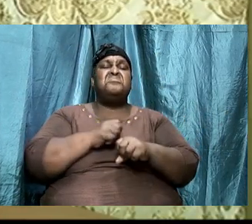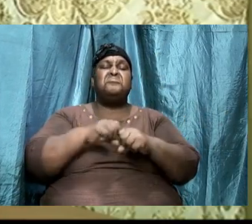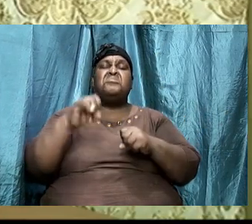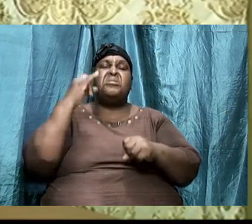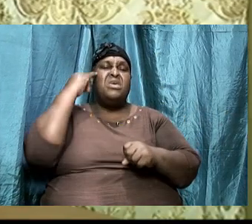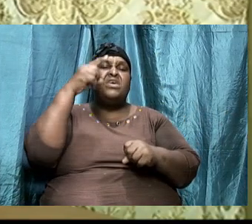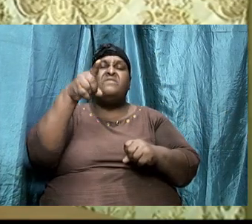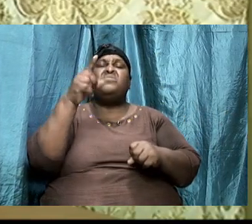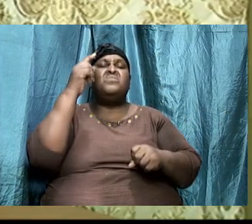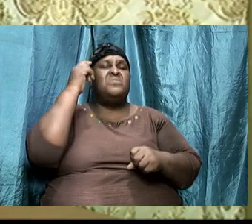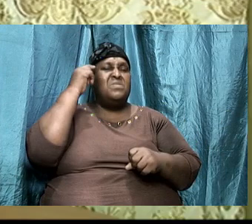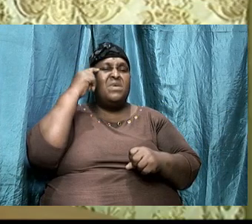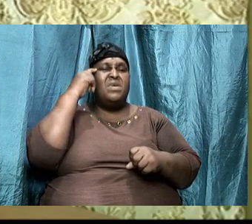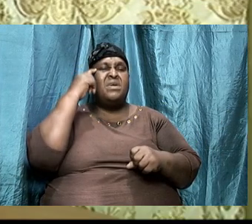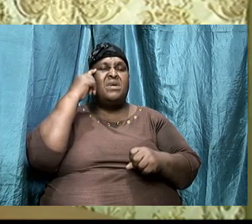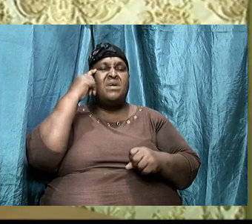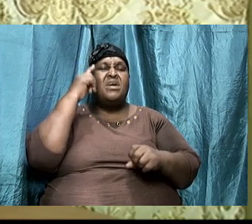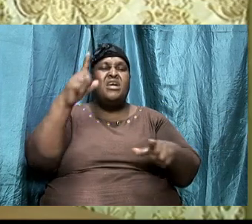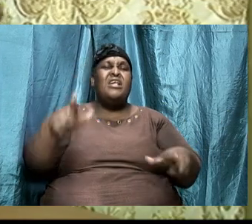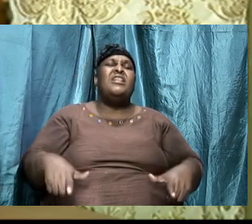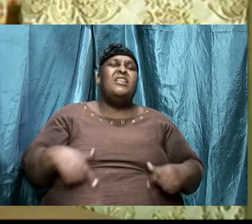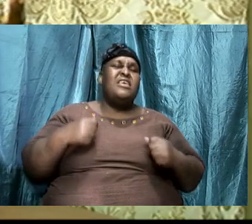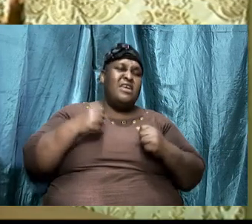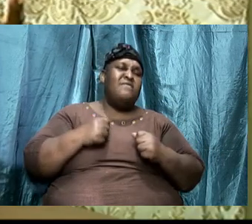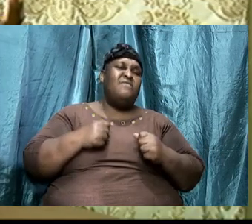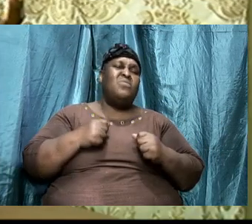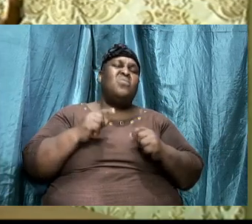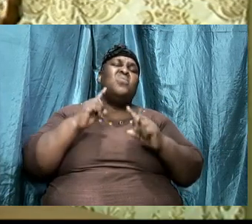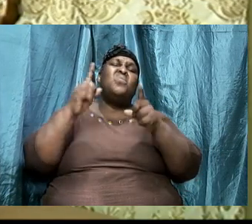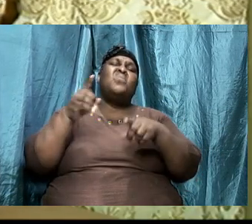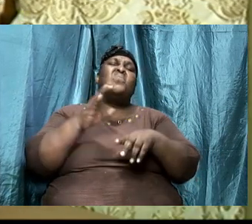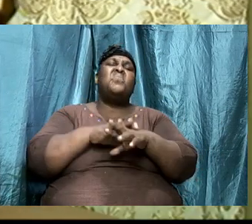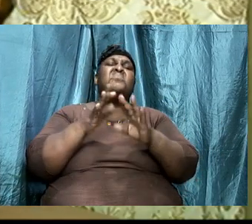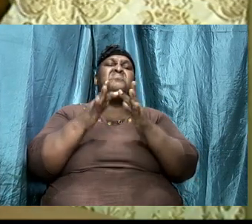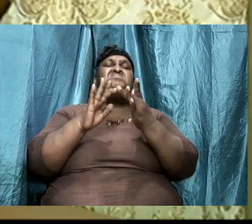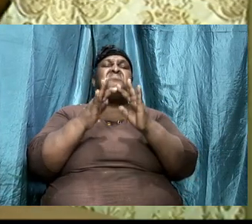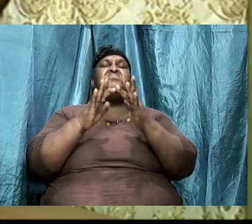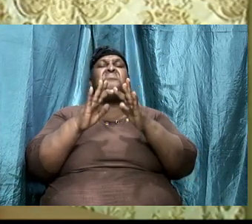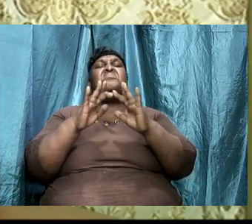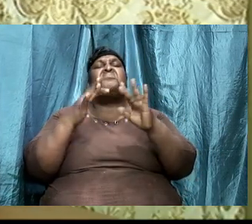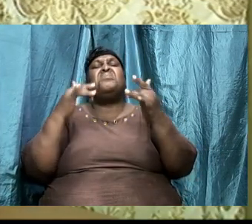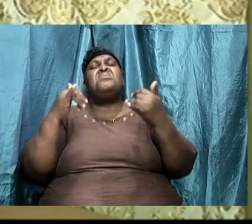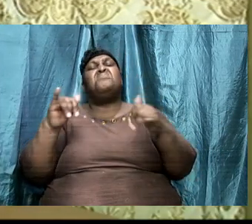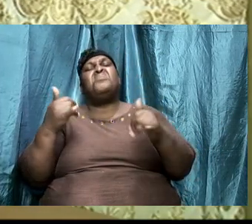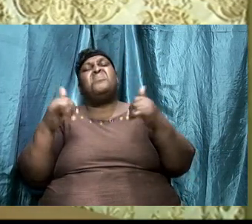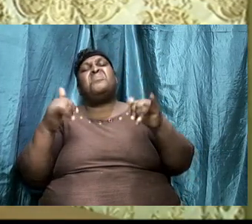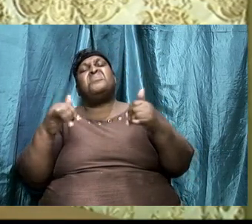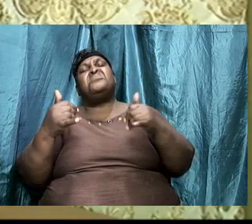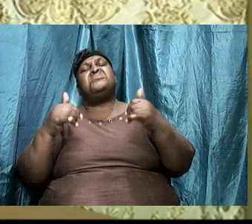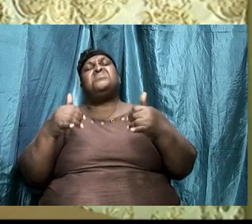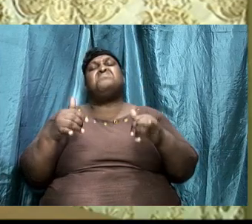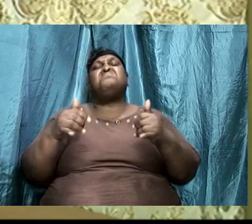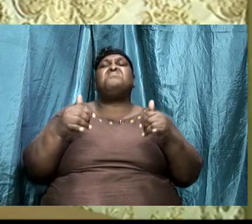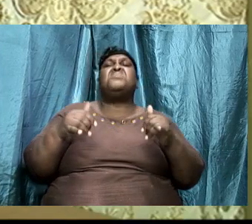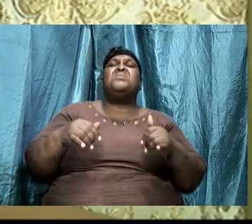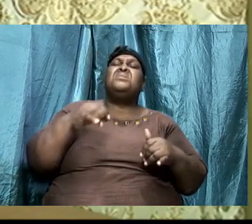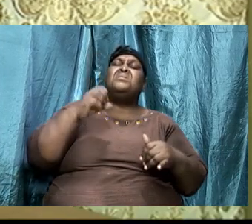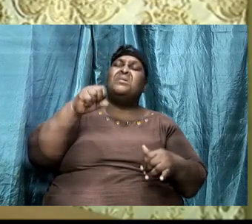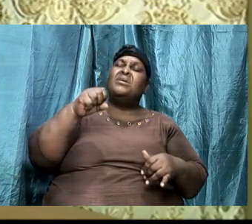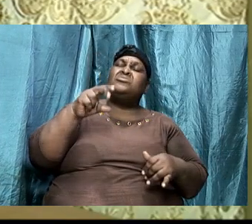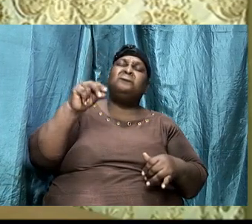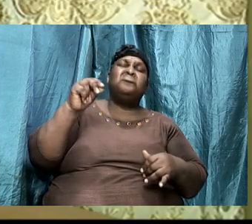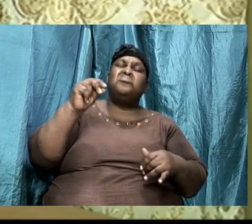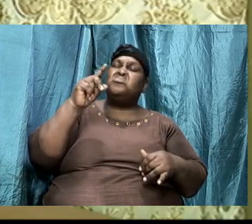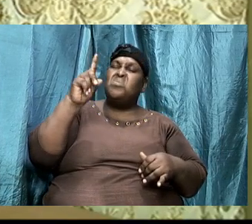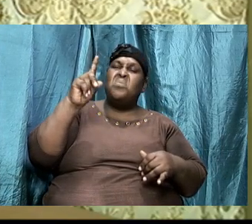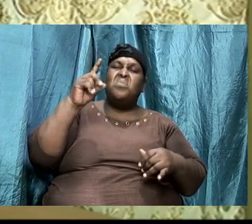go to the online parties because that is the latest thing now and say yes nobody can see me now I'm